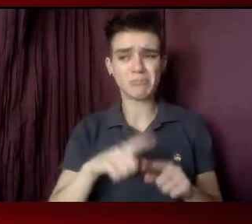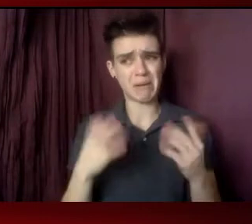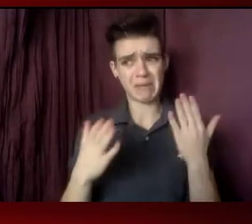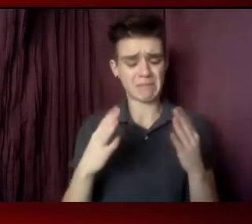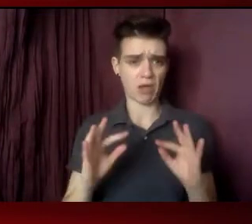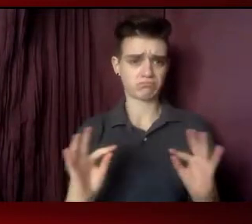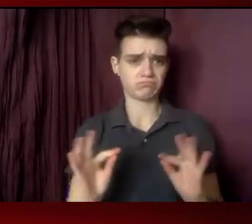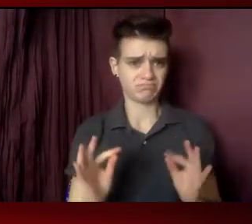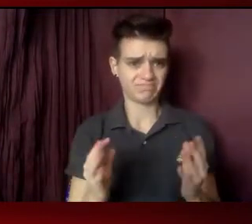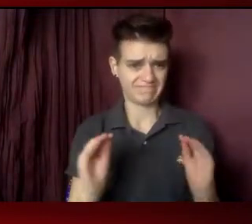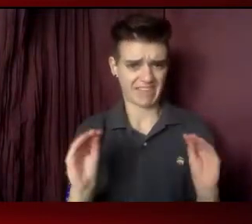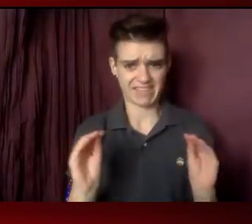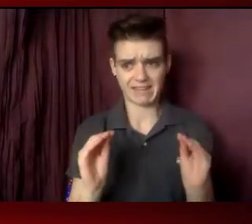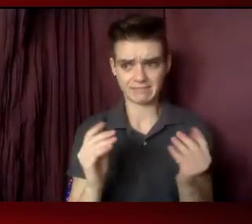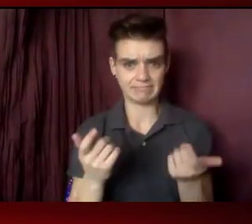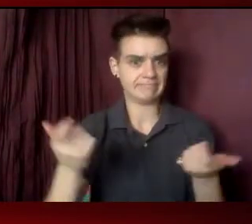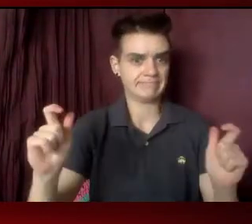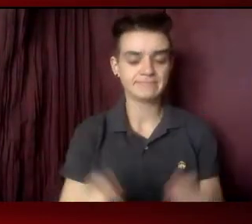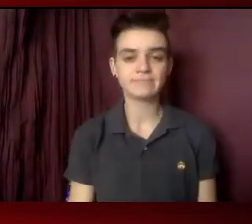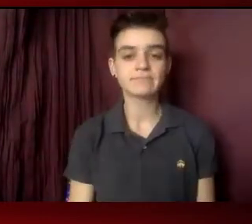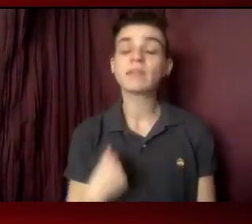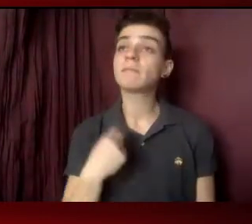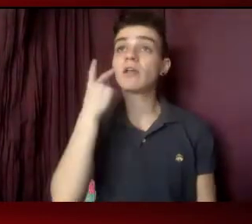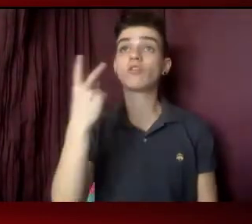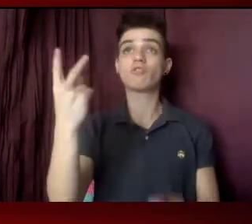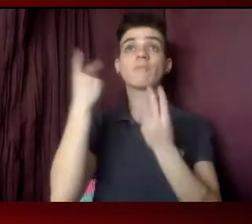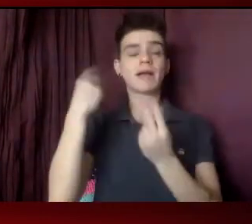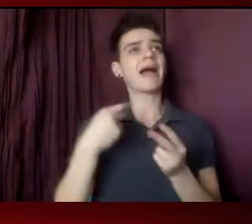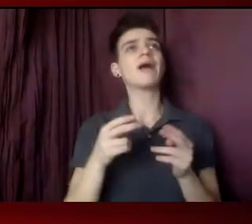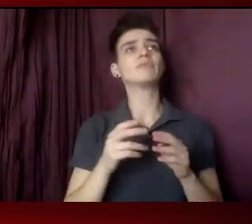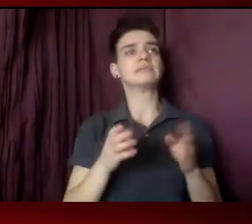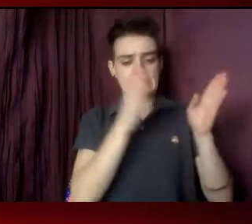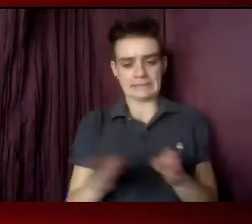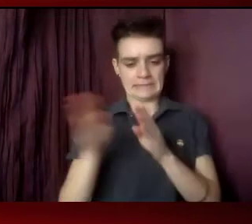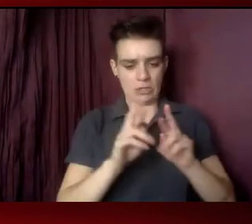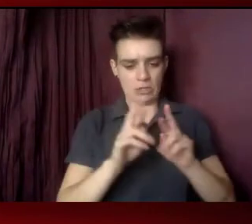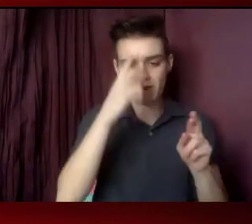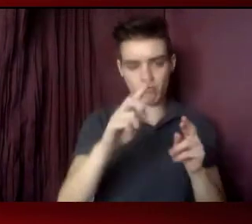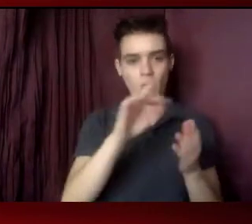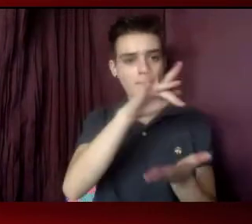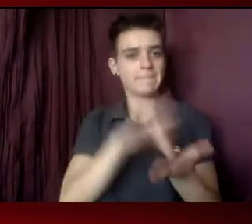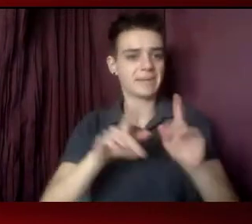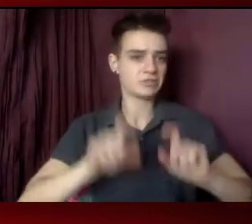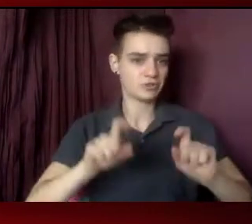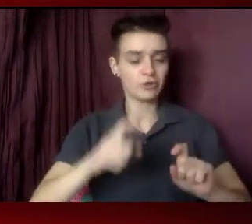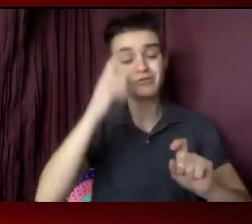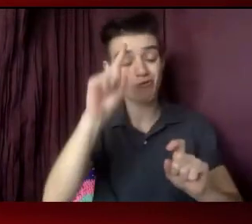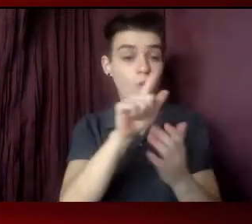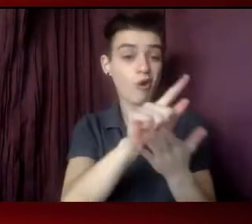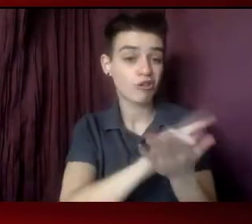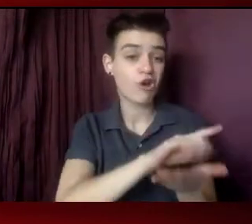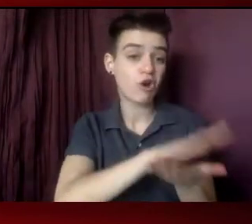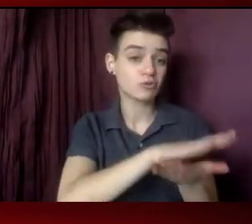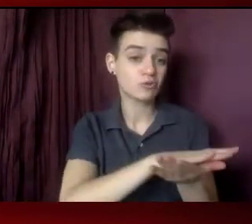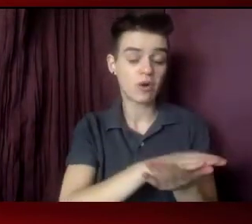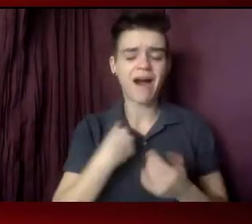I think if I think back, I was preparing for midterms in law school. I had no idea at